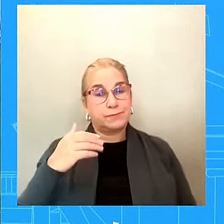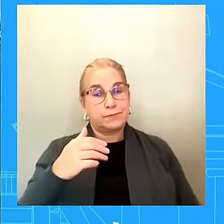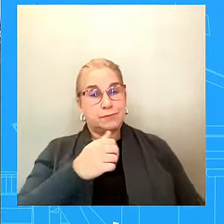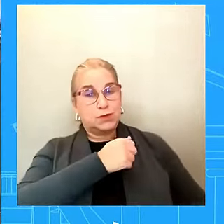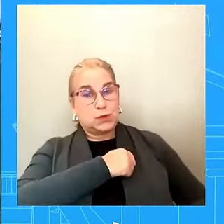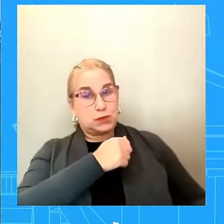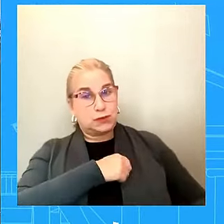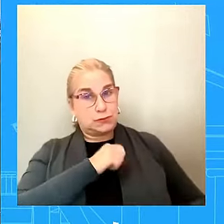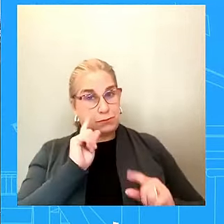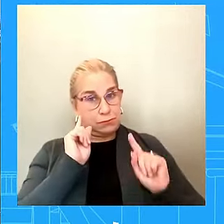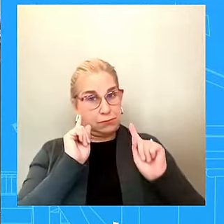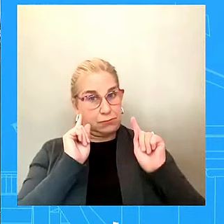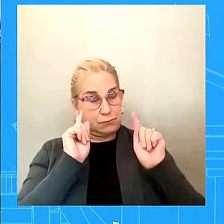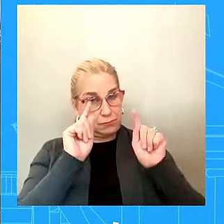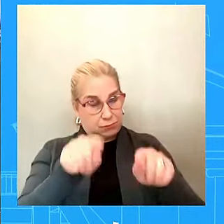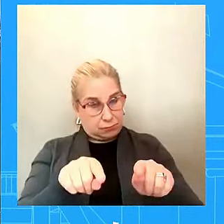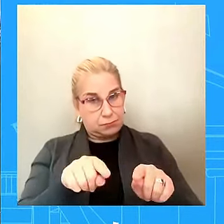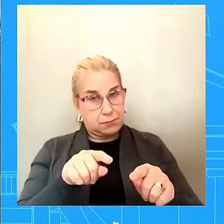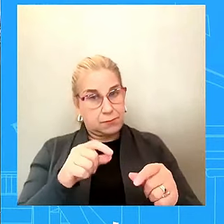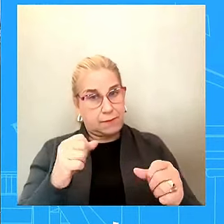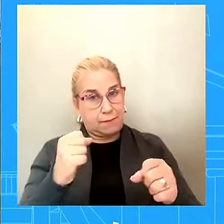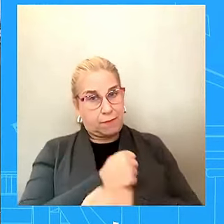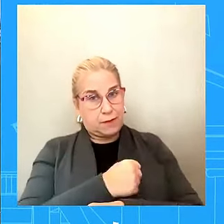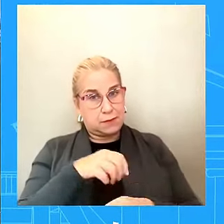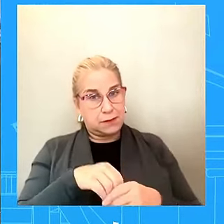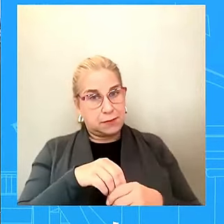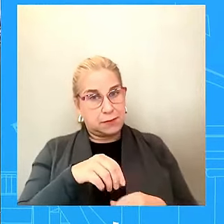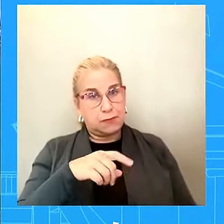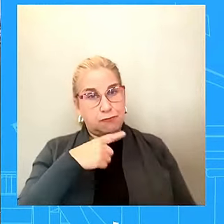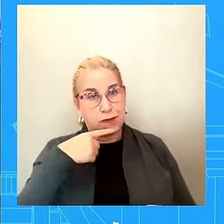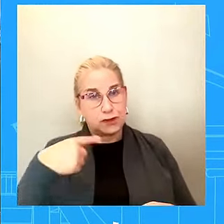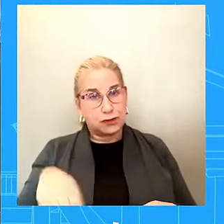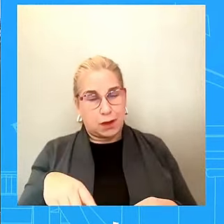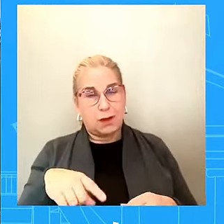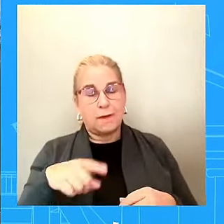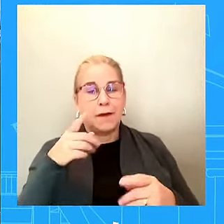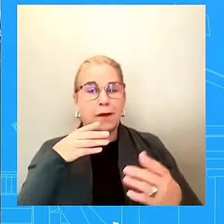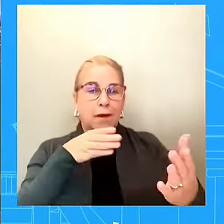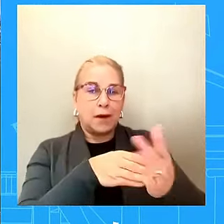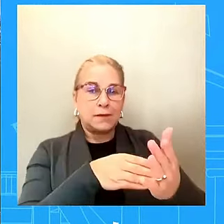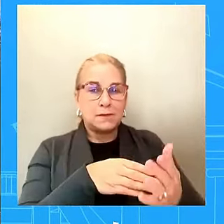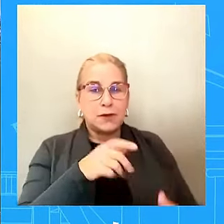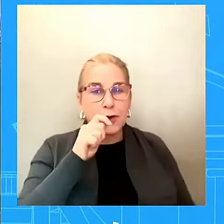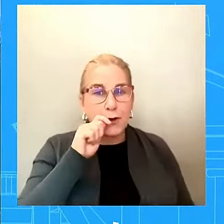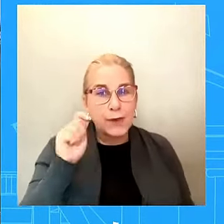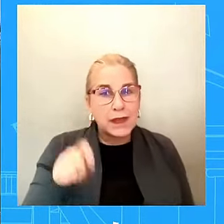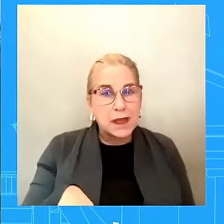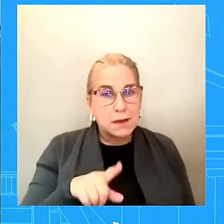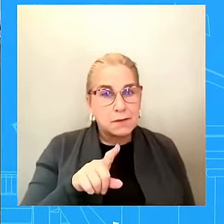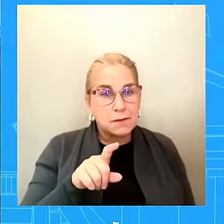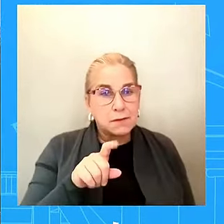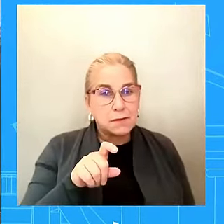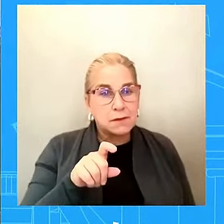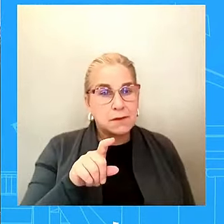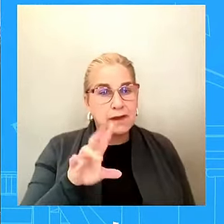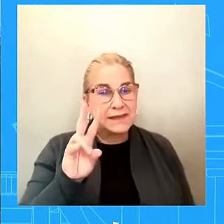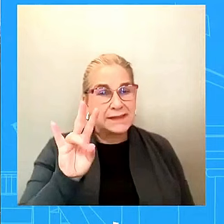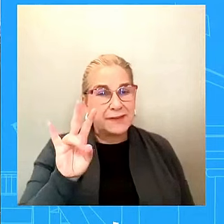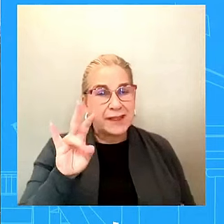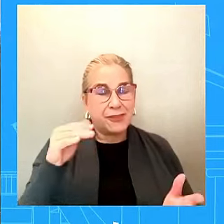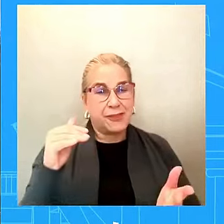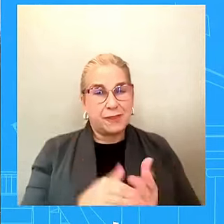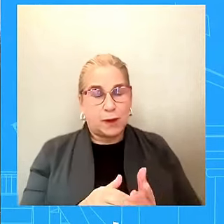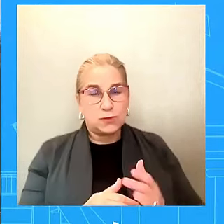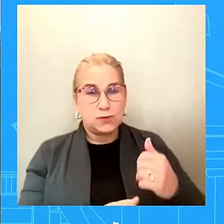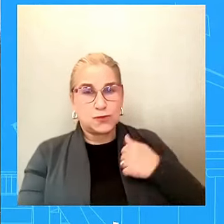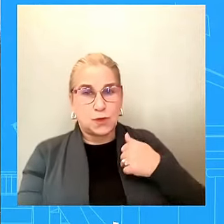that there are around three to seven thousand soldiers already in few miles from the Ukrainian border. Uh, this, the White